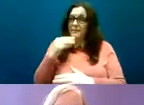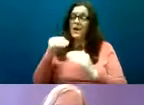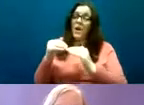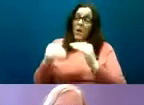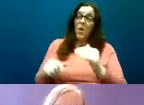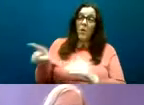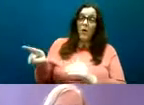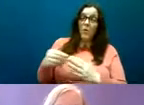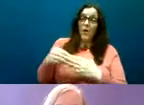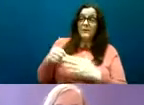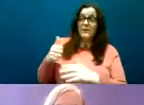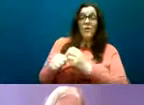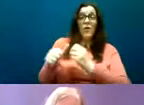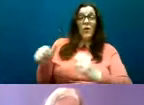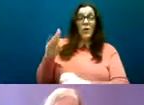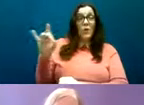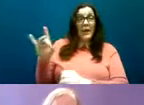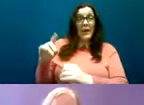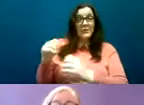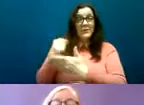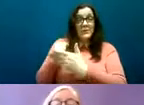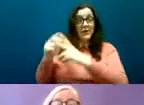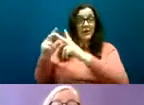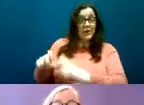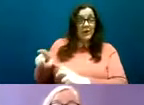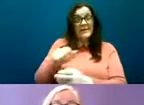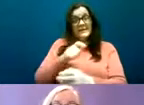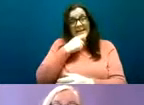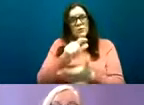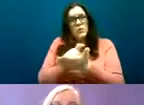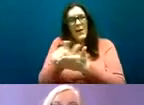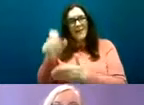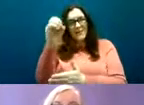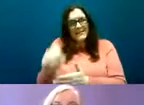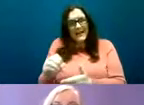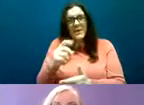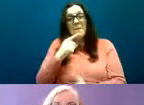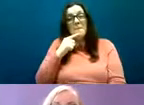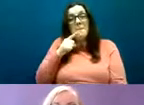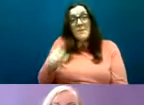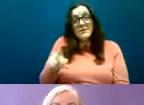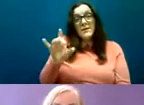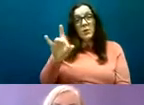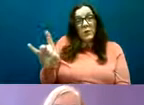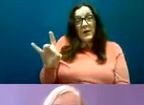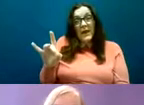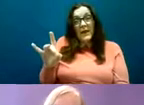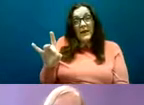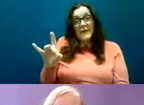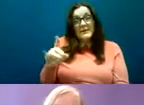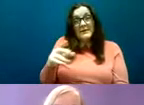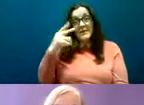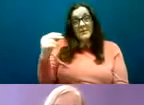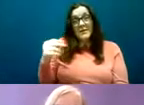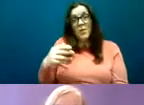however that UK sample was comprised mainly of people who had long histories of homelessness and most of